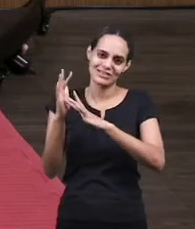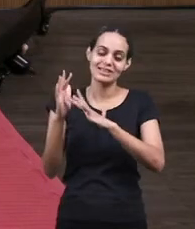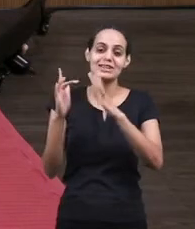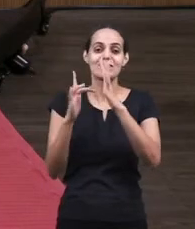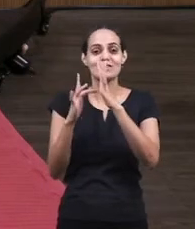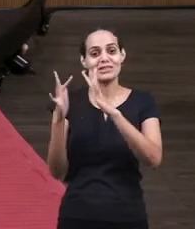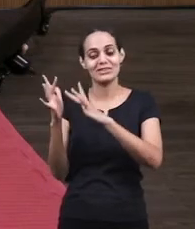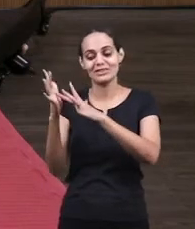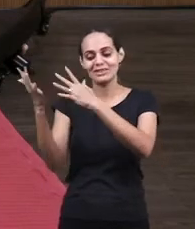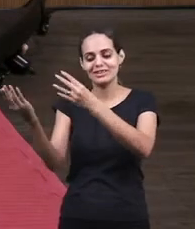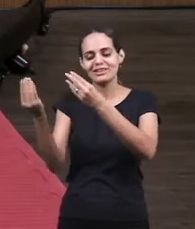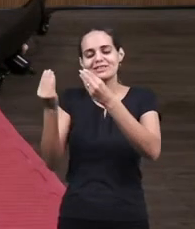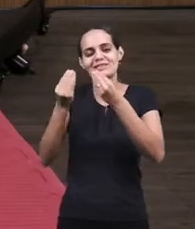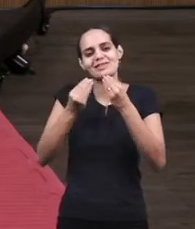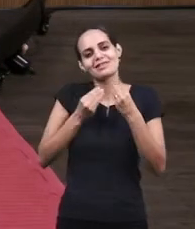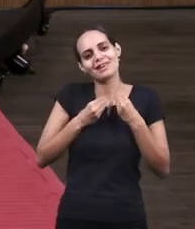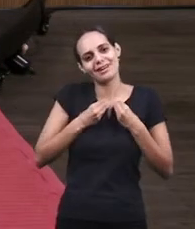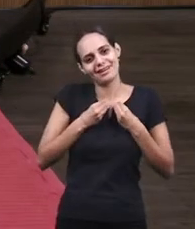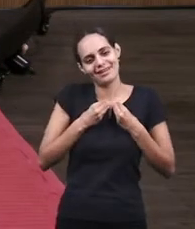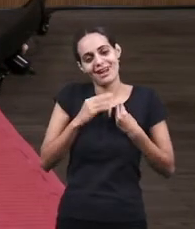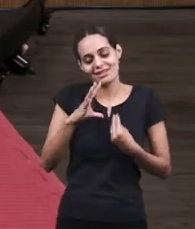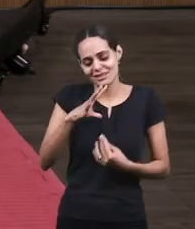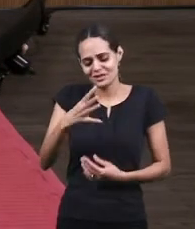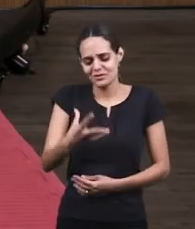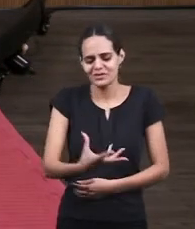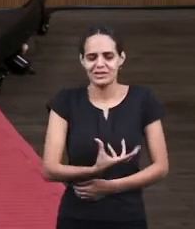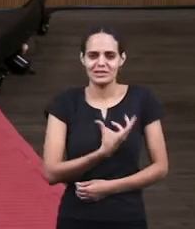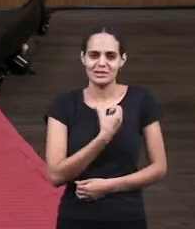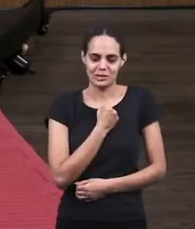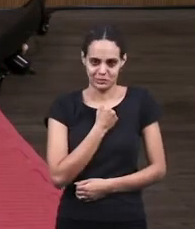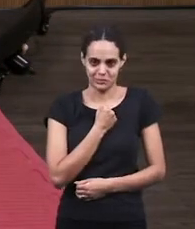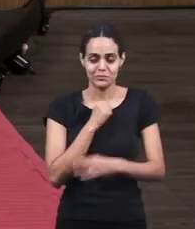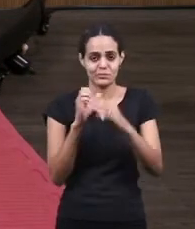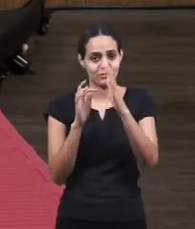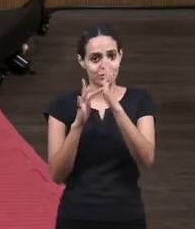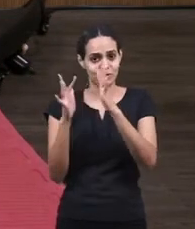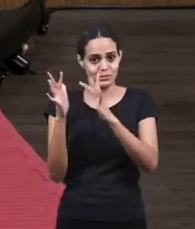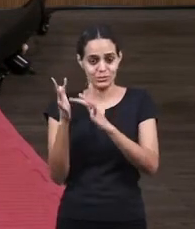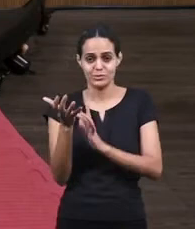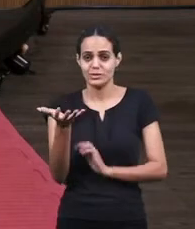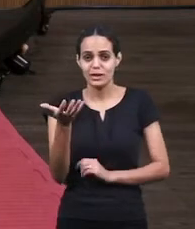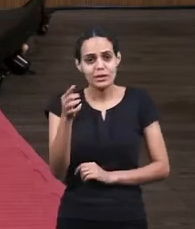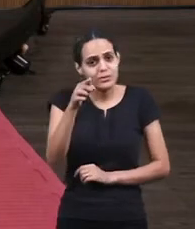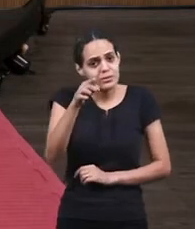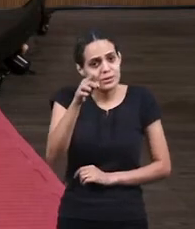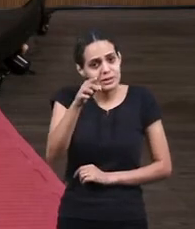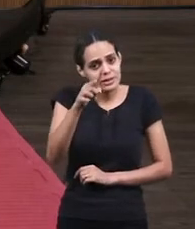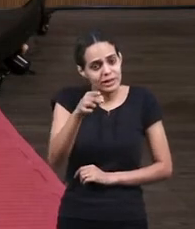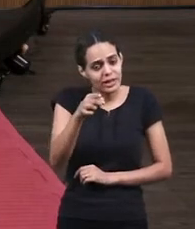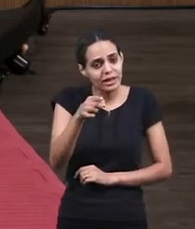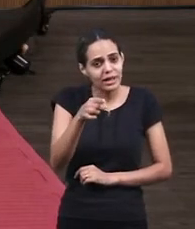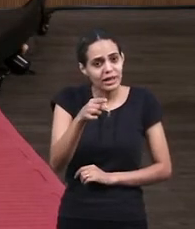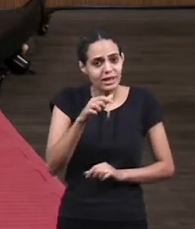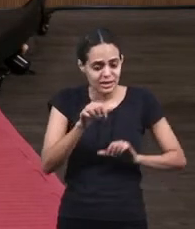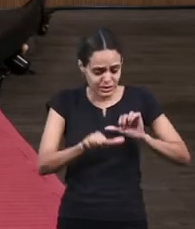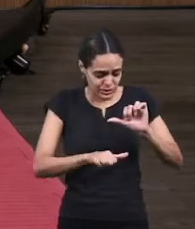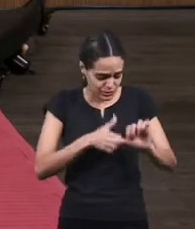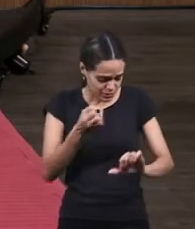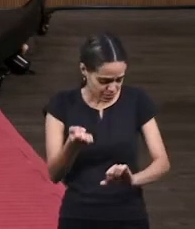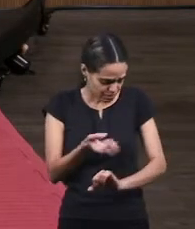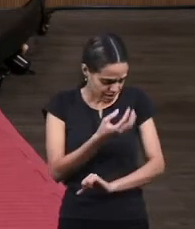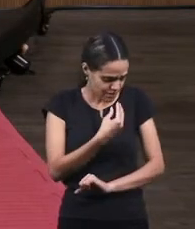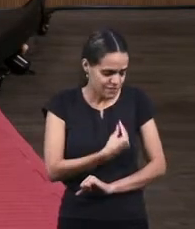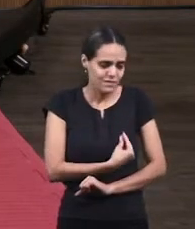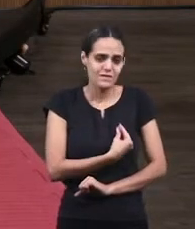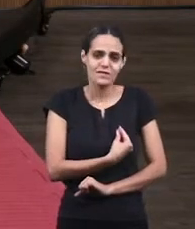teach us wants to give to us he wants to give us salvation he wants to he wants us to be born again to be